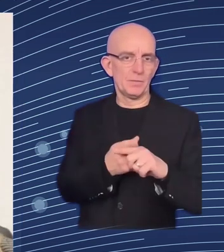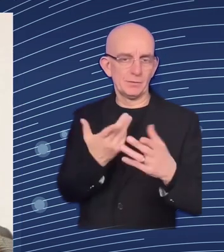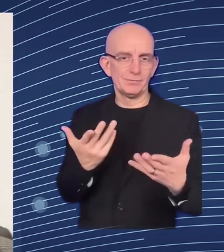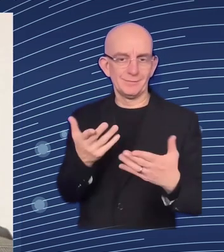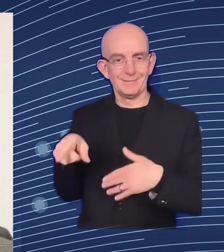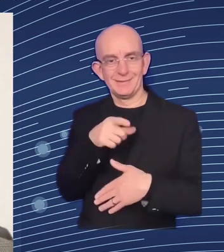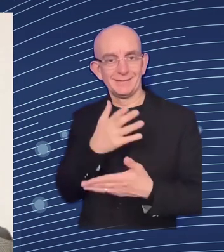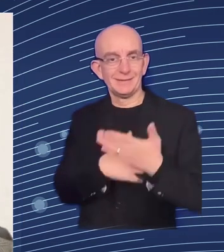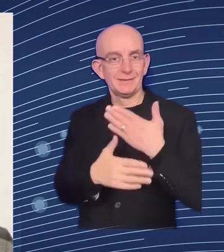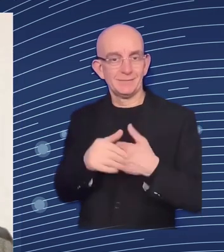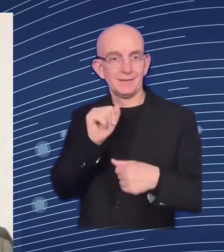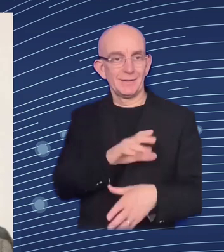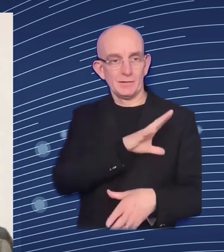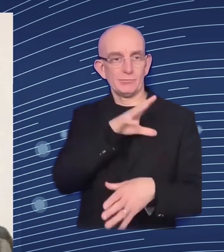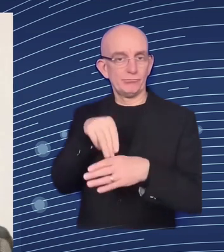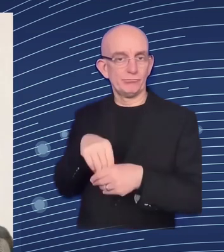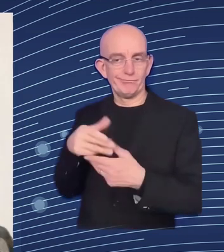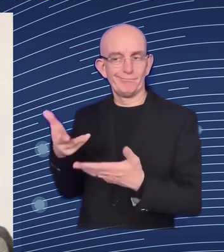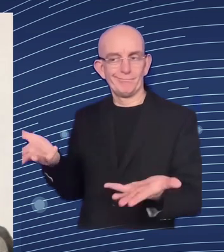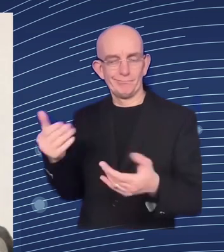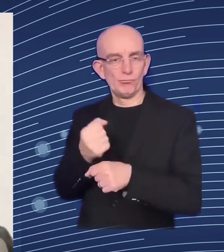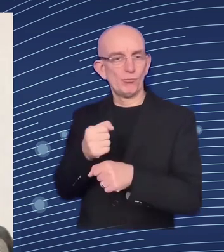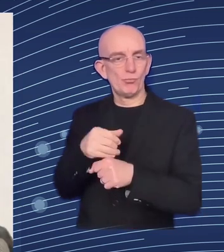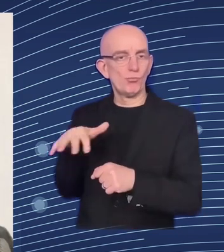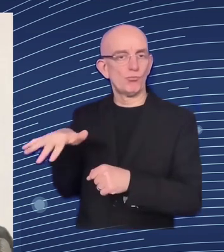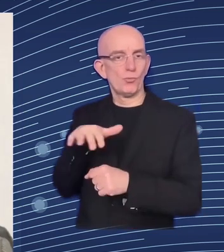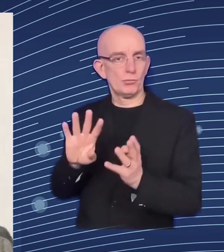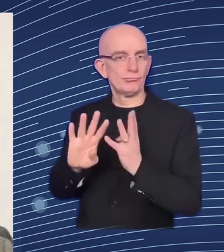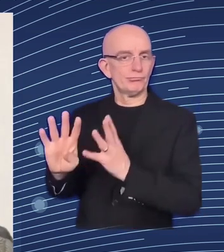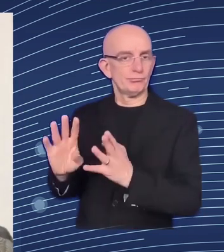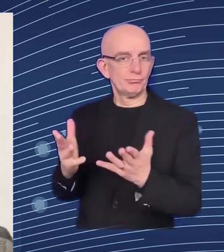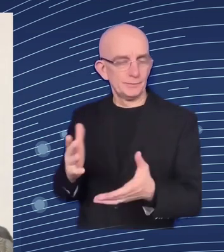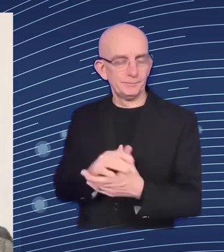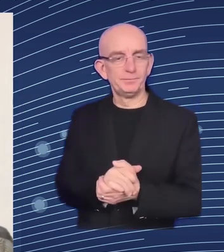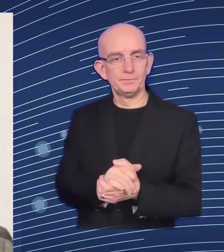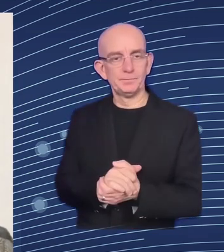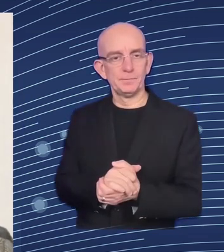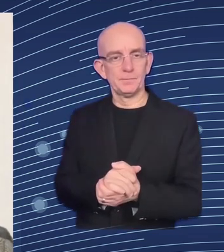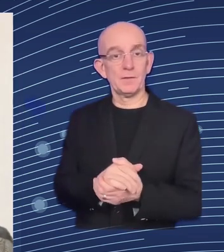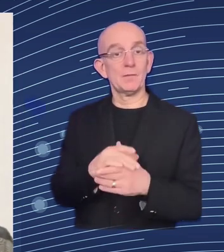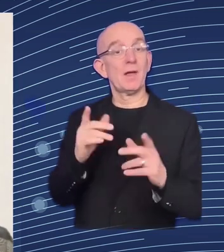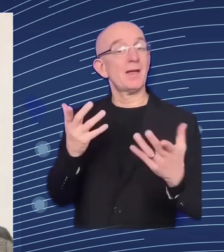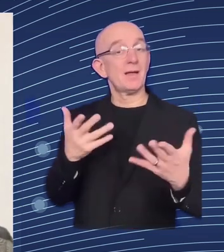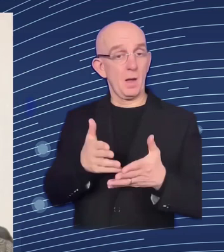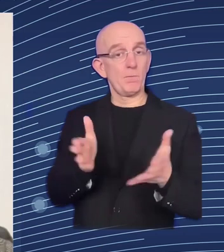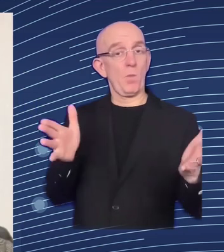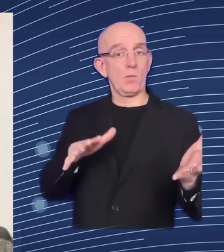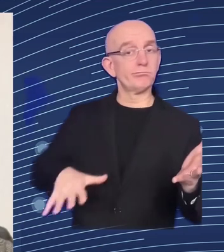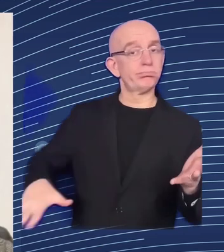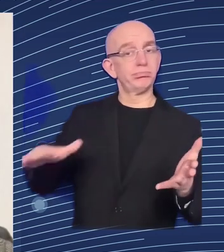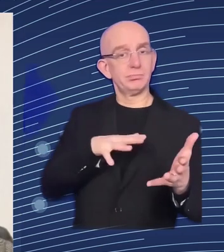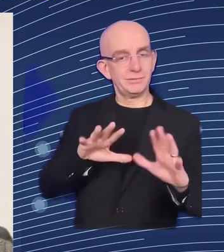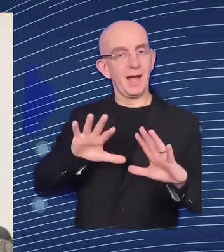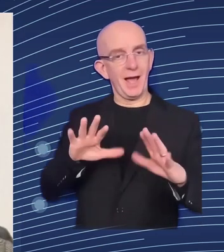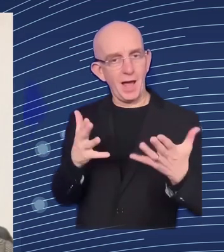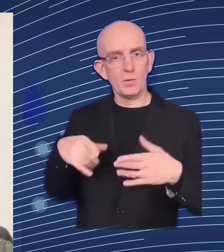reintegrate veterans back into the to the workforce these will all be big um challenges that we will collectively have to um to